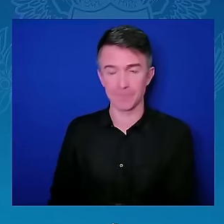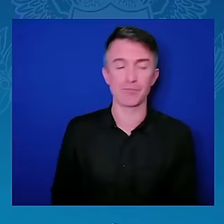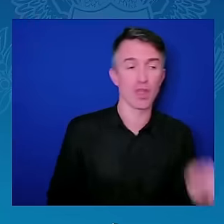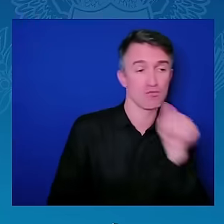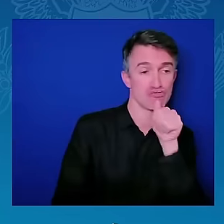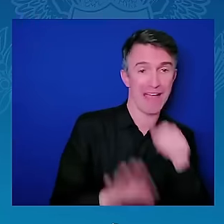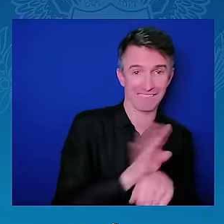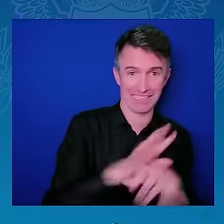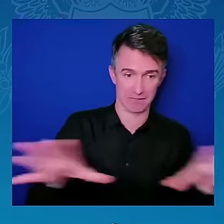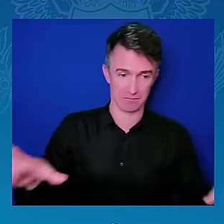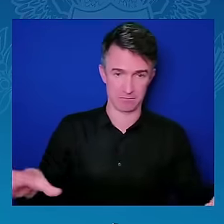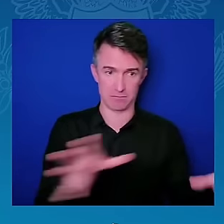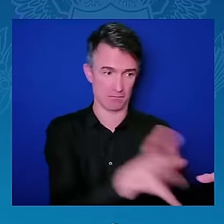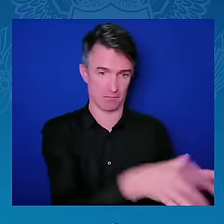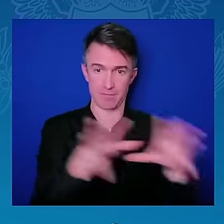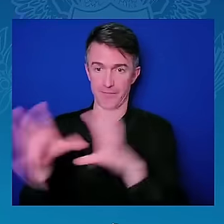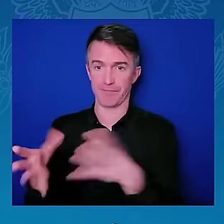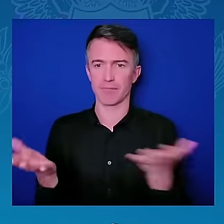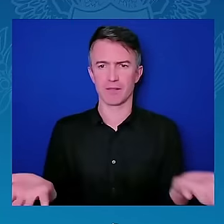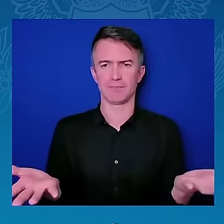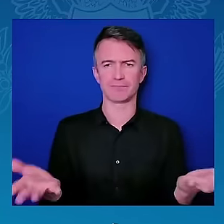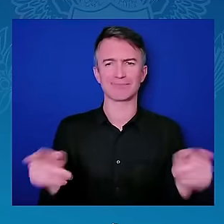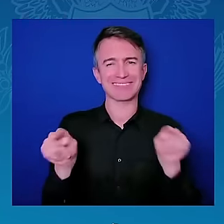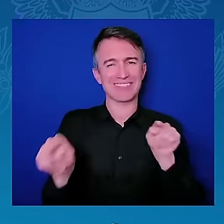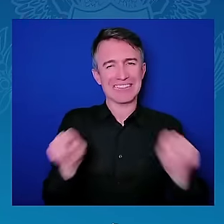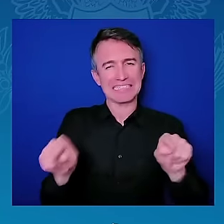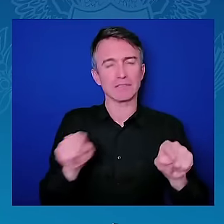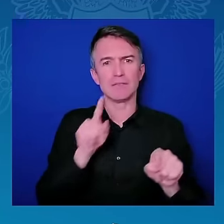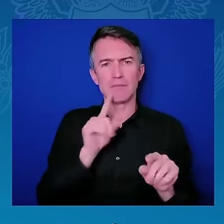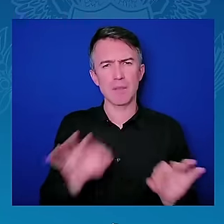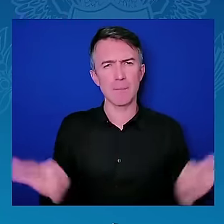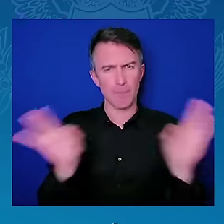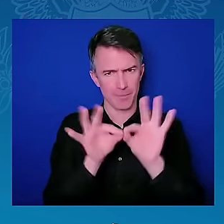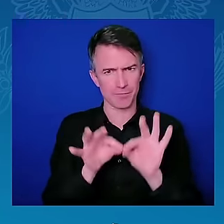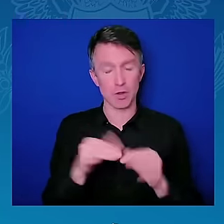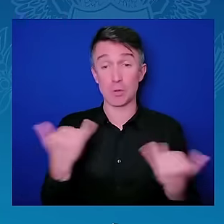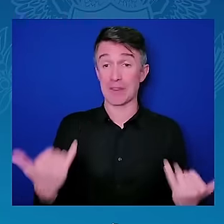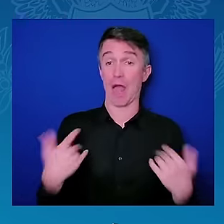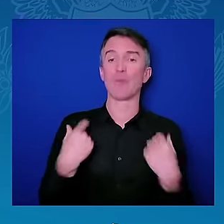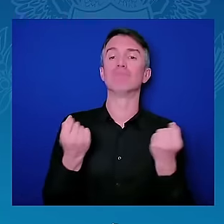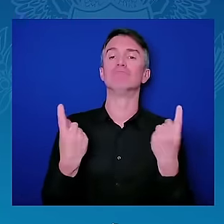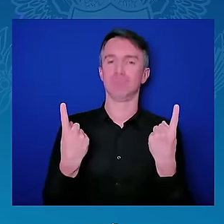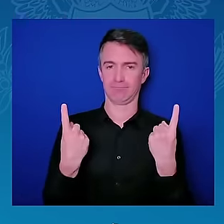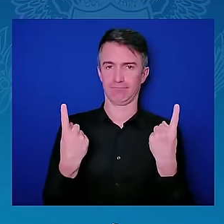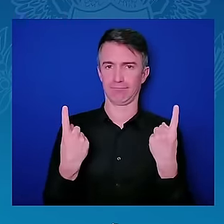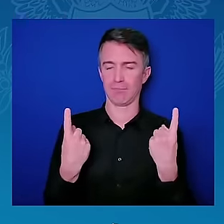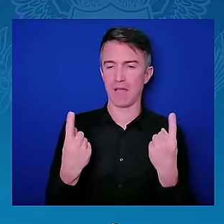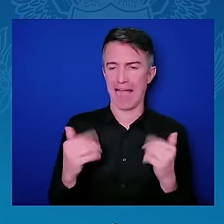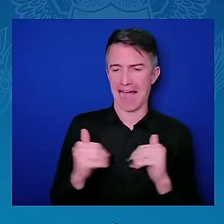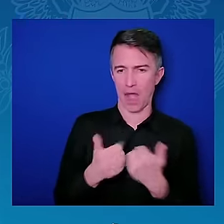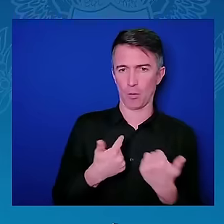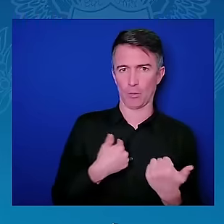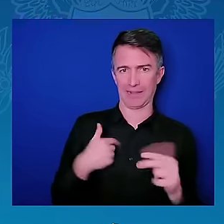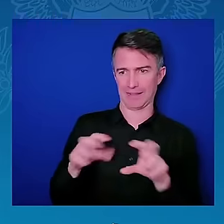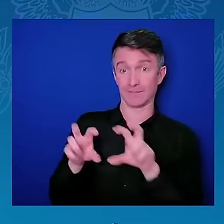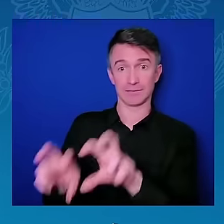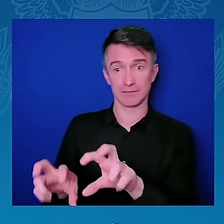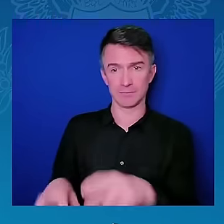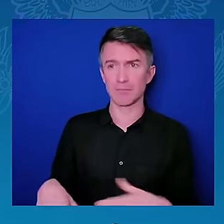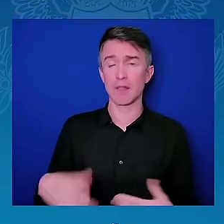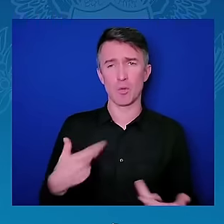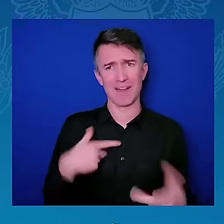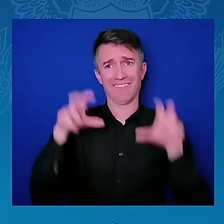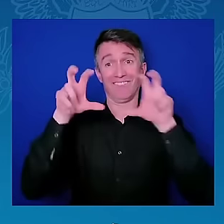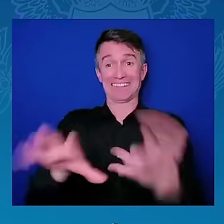about future-forward policy, that is where the future is.